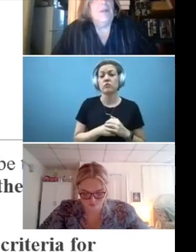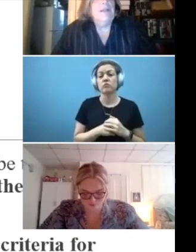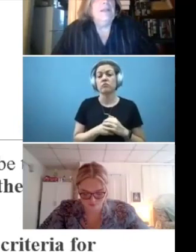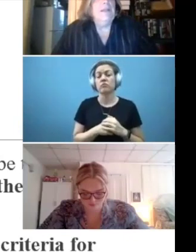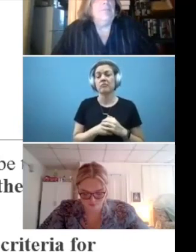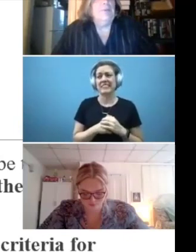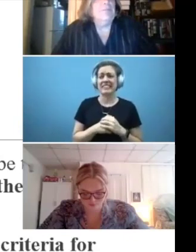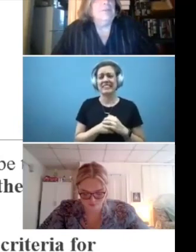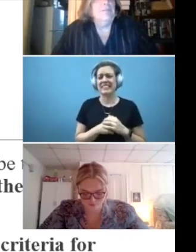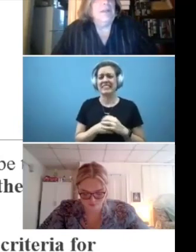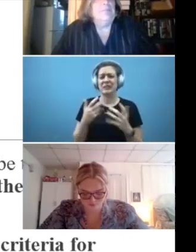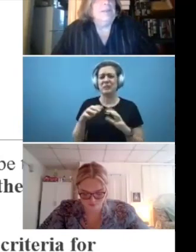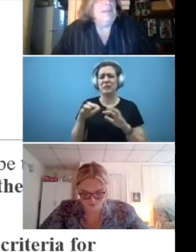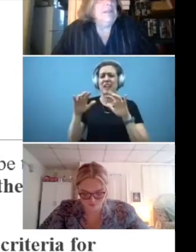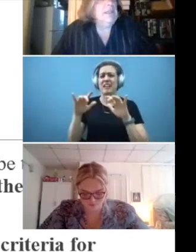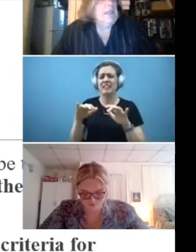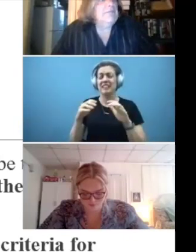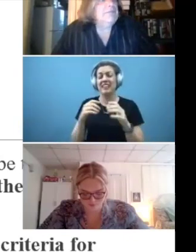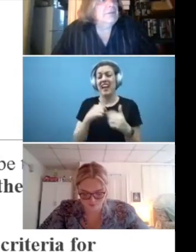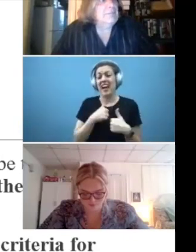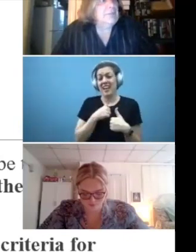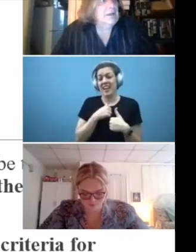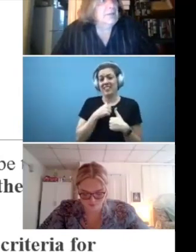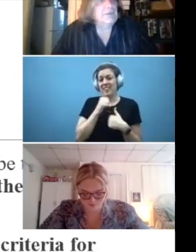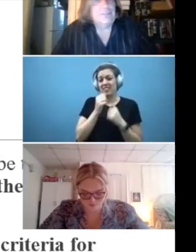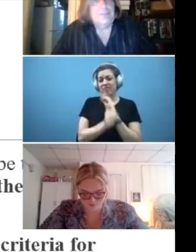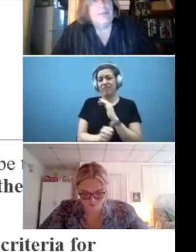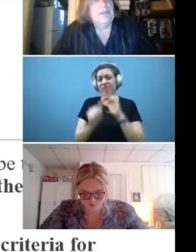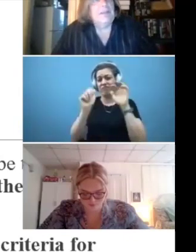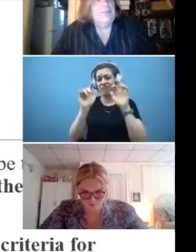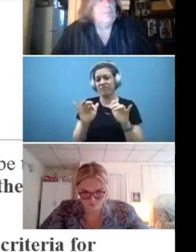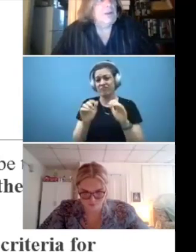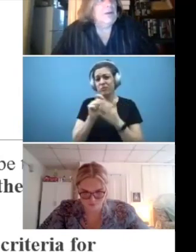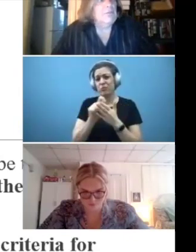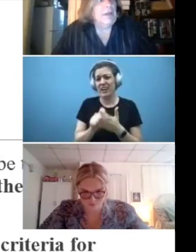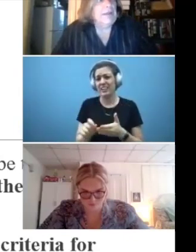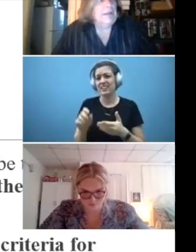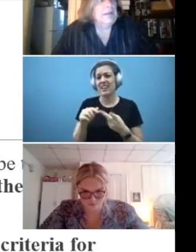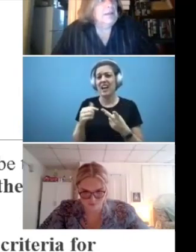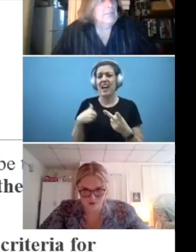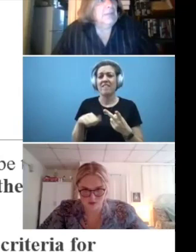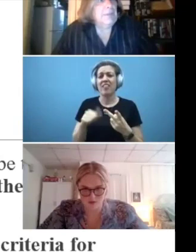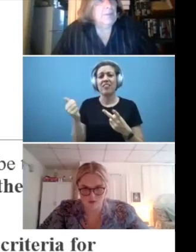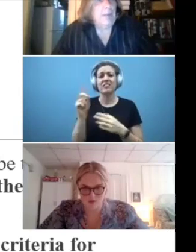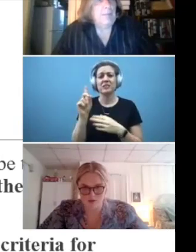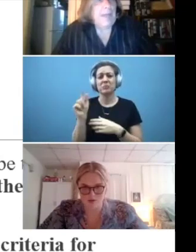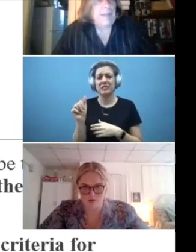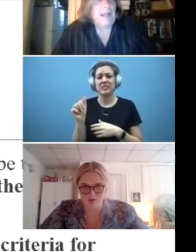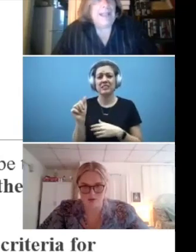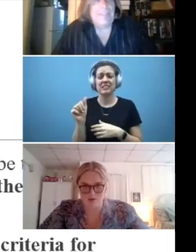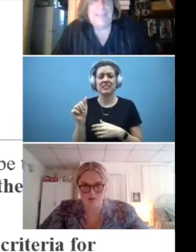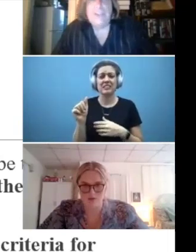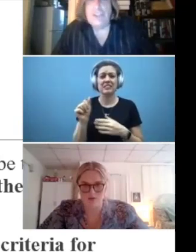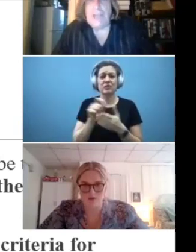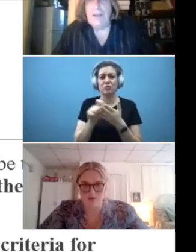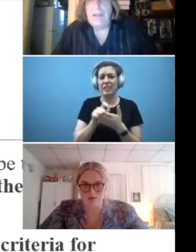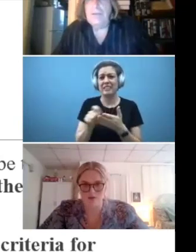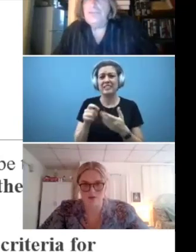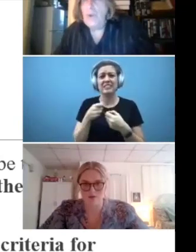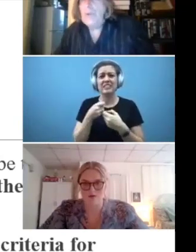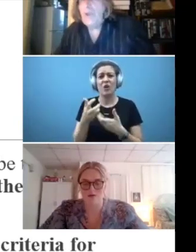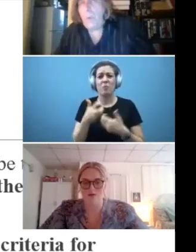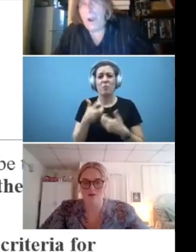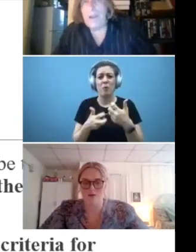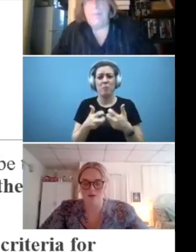comfortable writing. A person might be, have some other disabilities where writing might be problematic. I think generally,